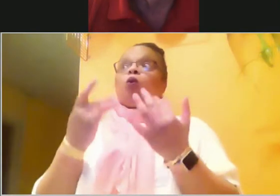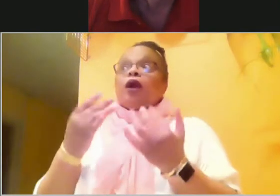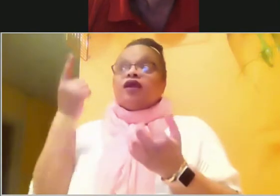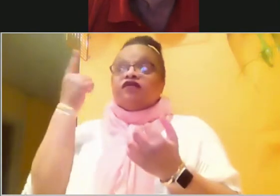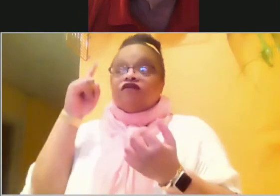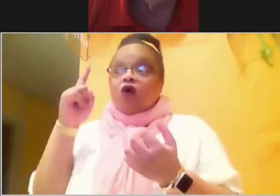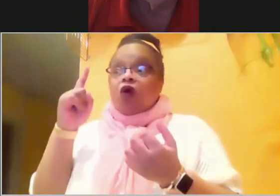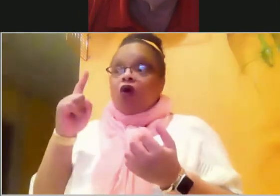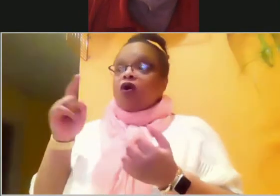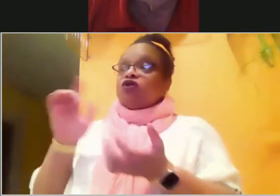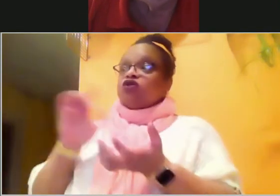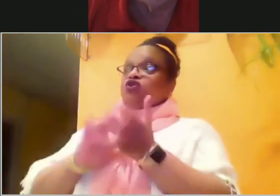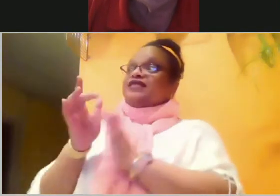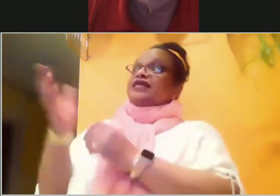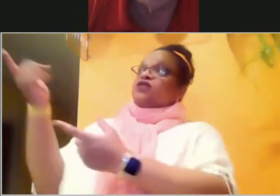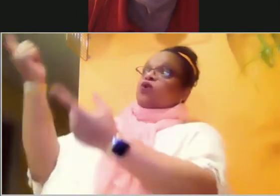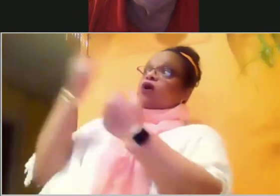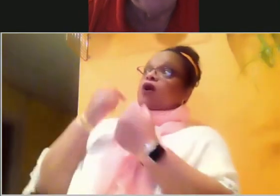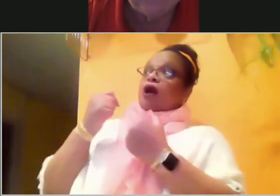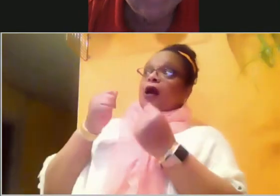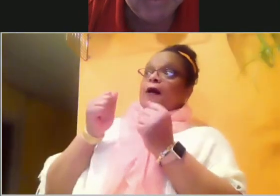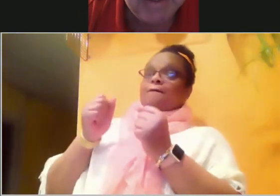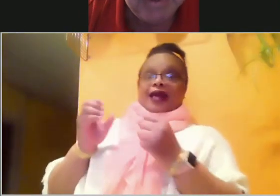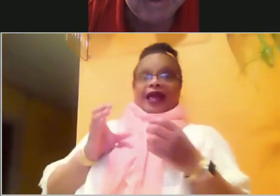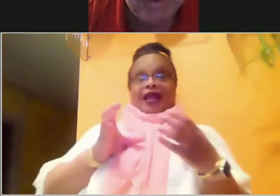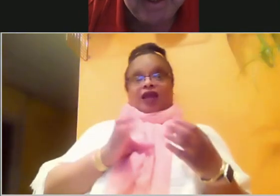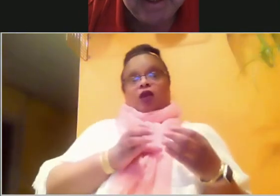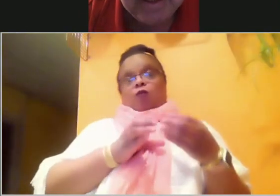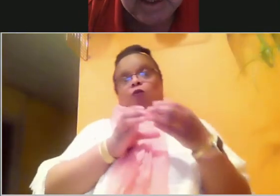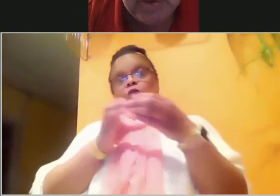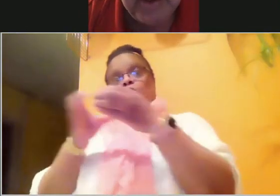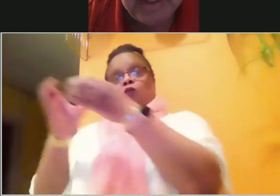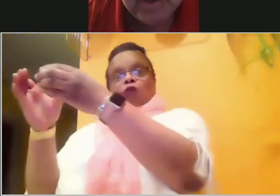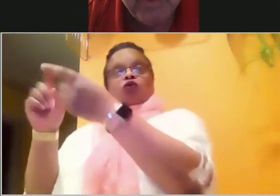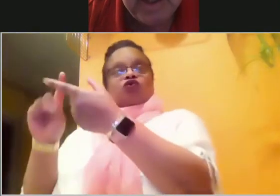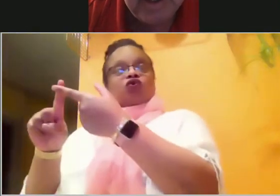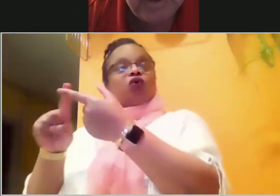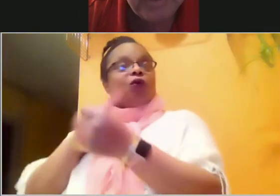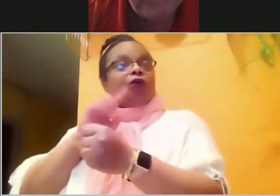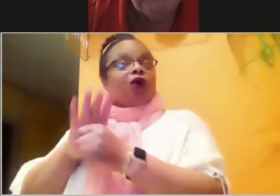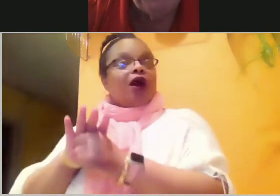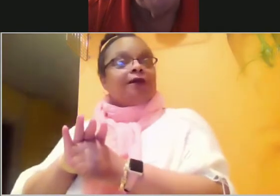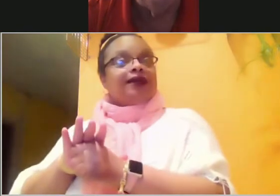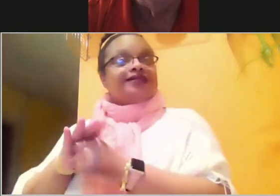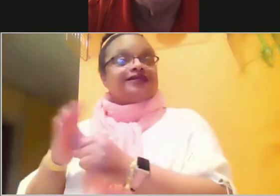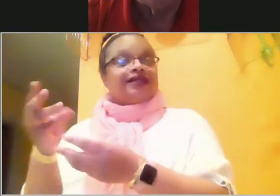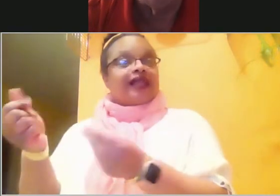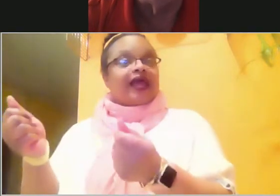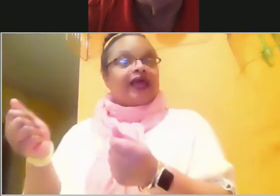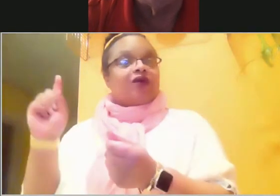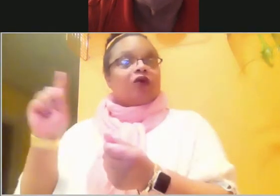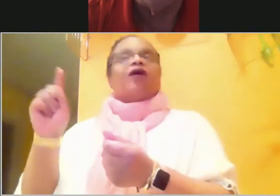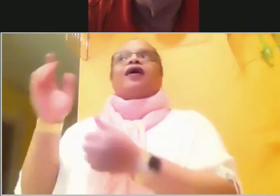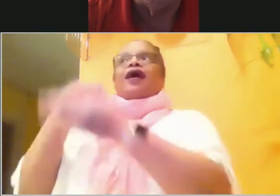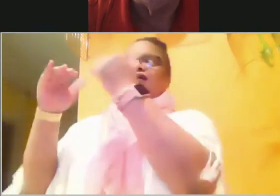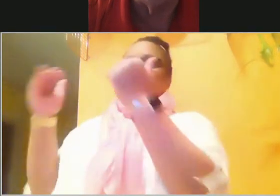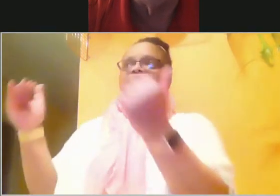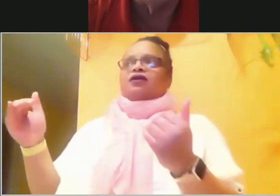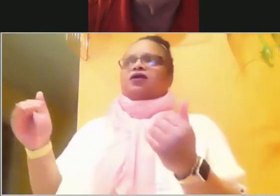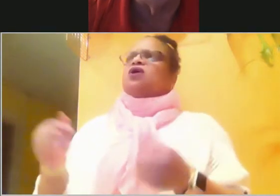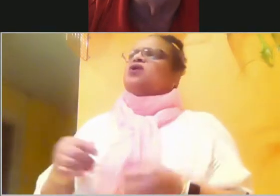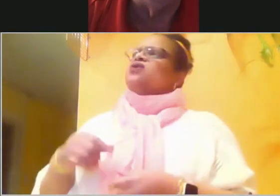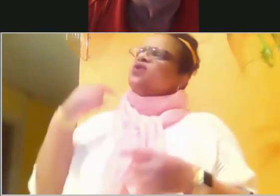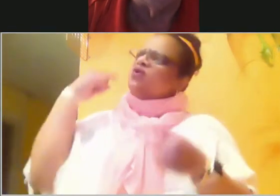heaven. Isn't that a great thing? You know, it's, this story has really given me some great insight to how